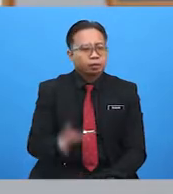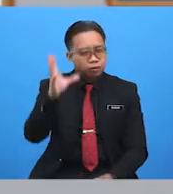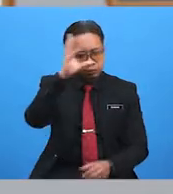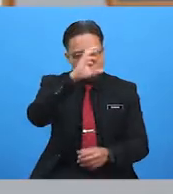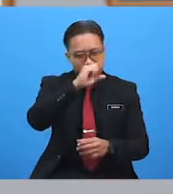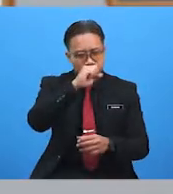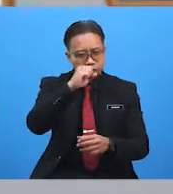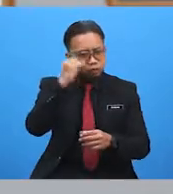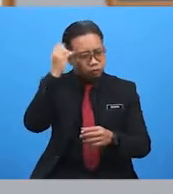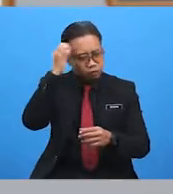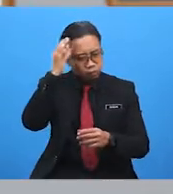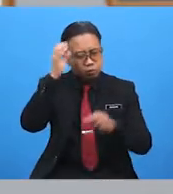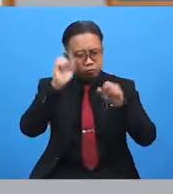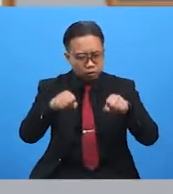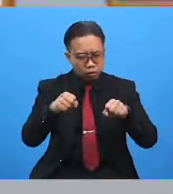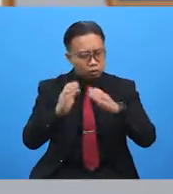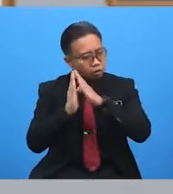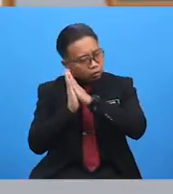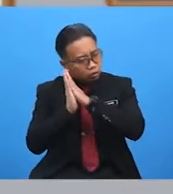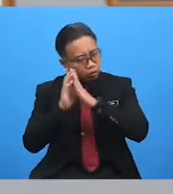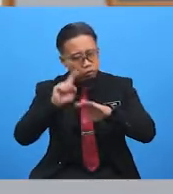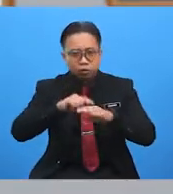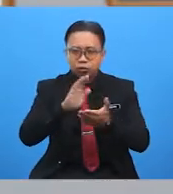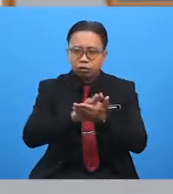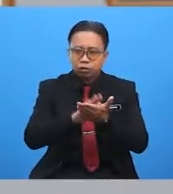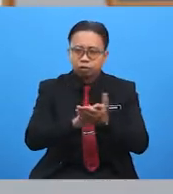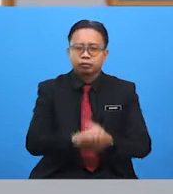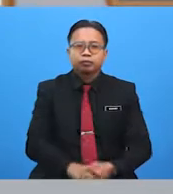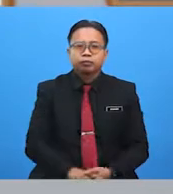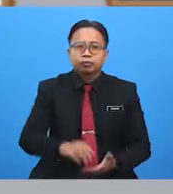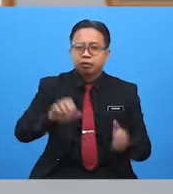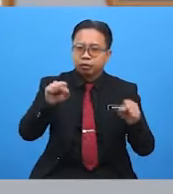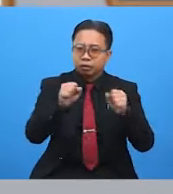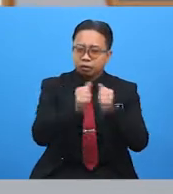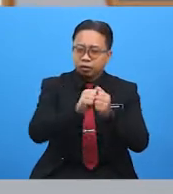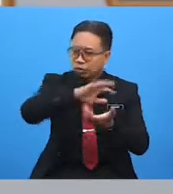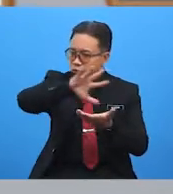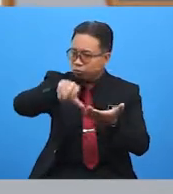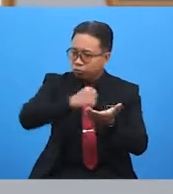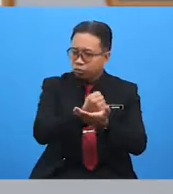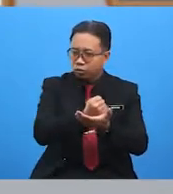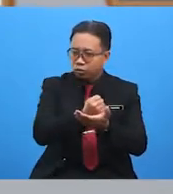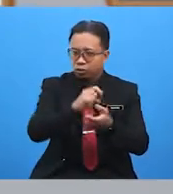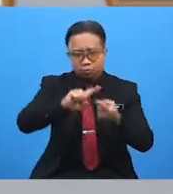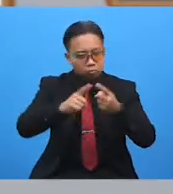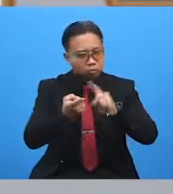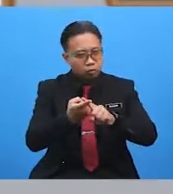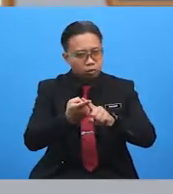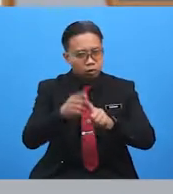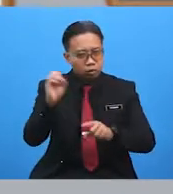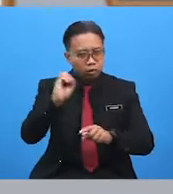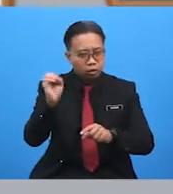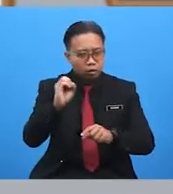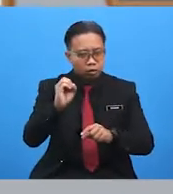because of bad weather, with all your friends, and with no personal